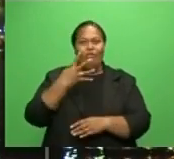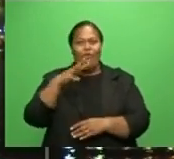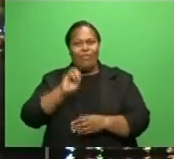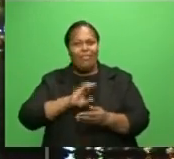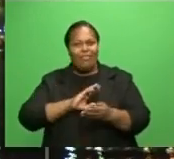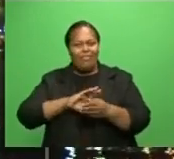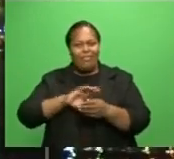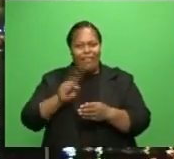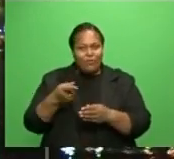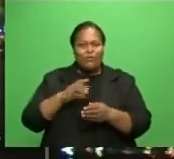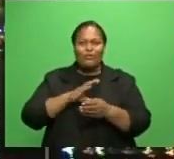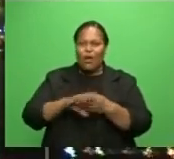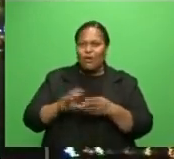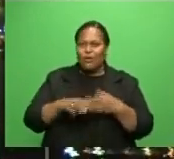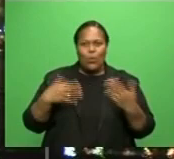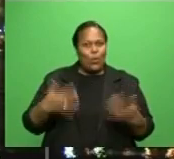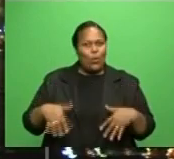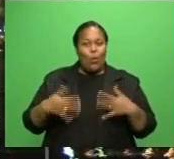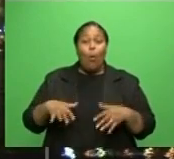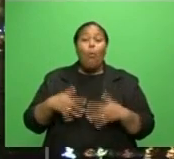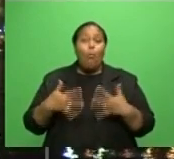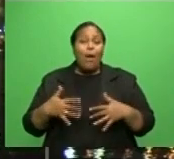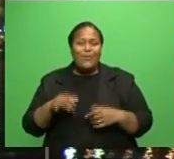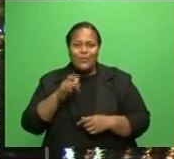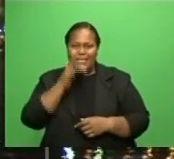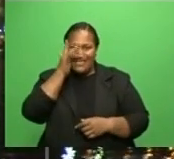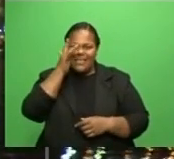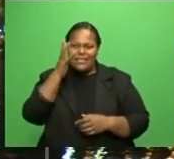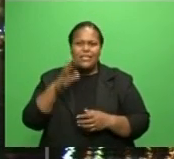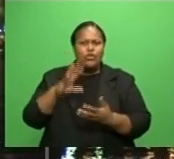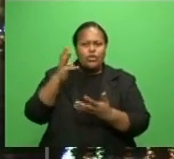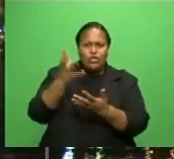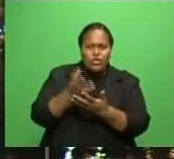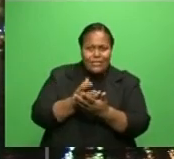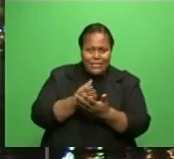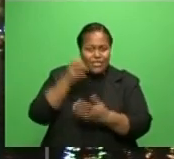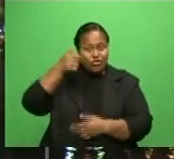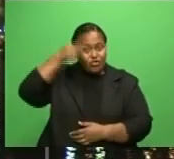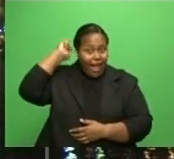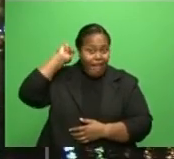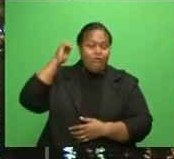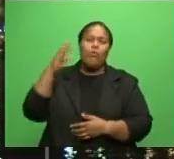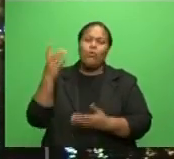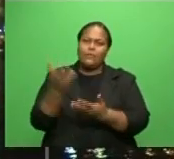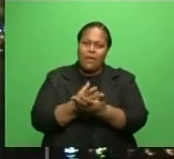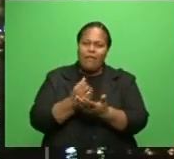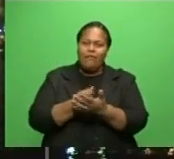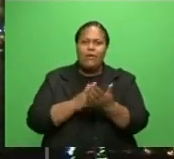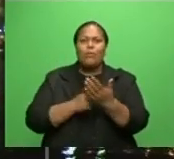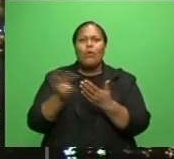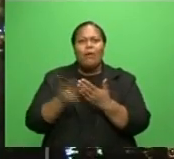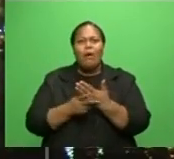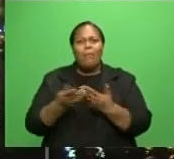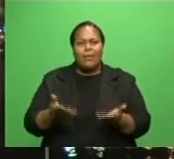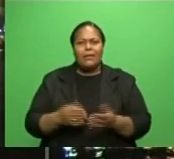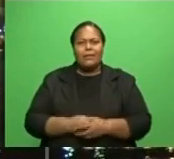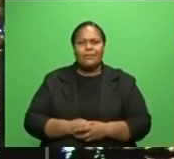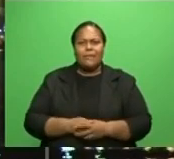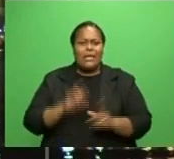part of the Wow's Kids Fiji Shave or Save fundraising event, more than the initial target of $30,000.